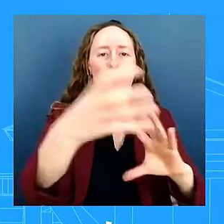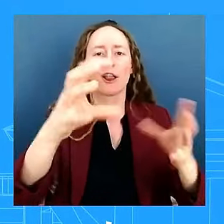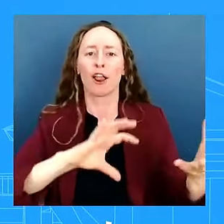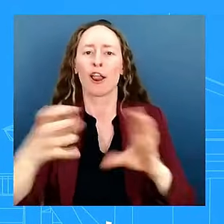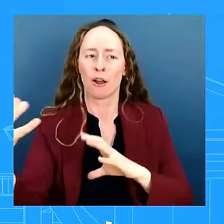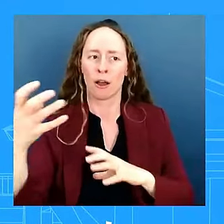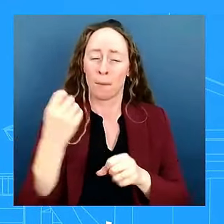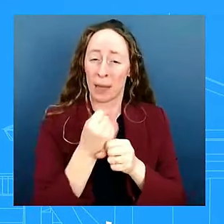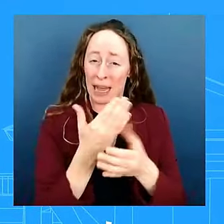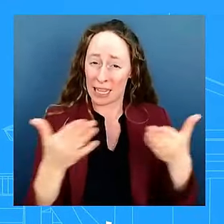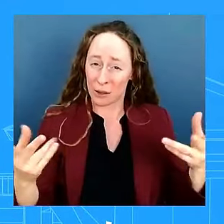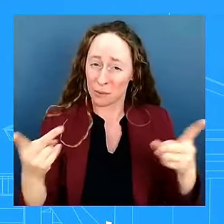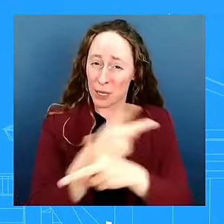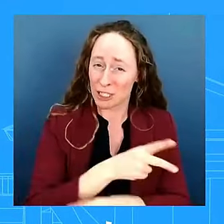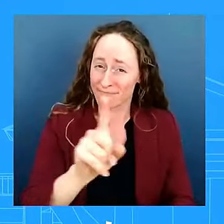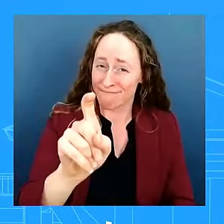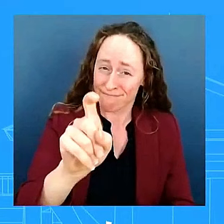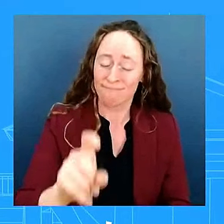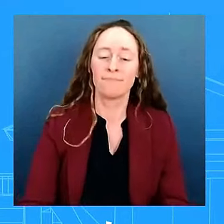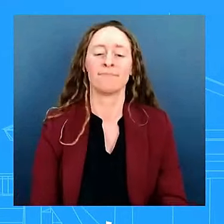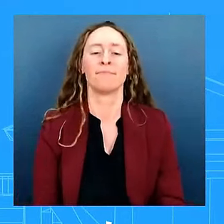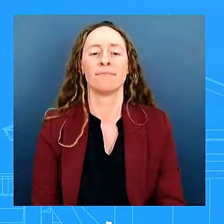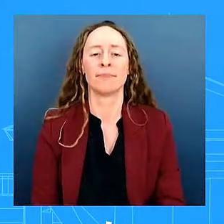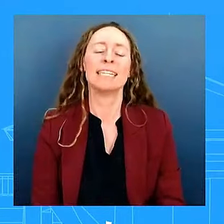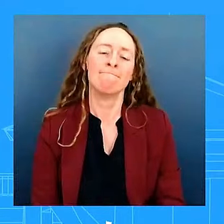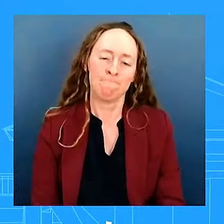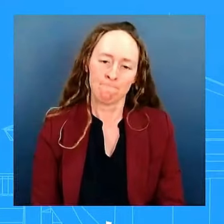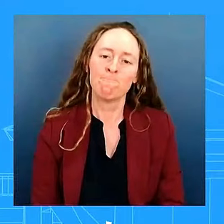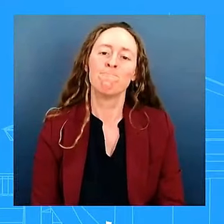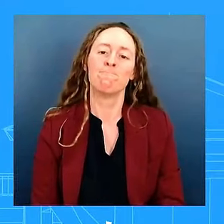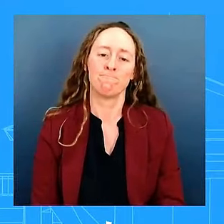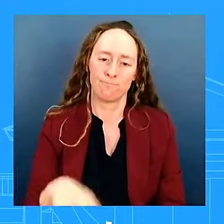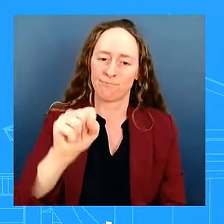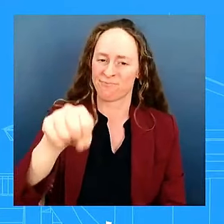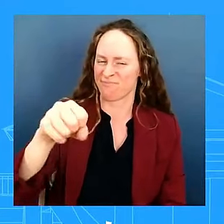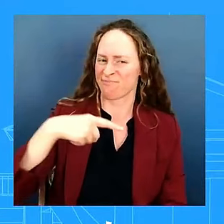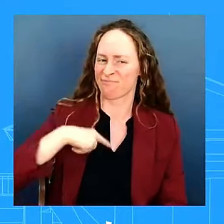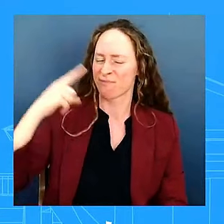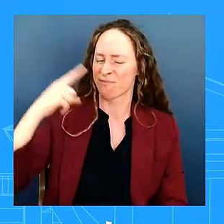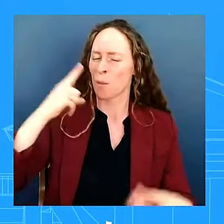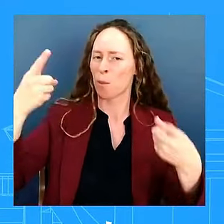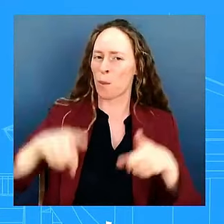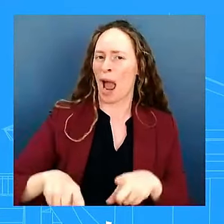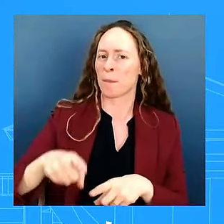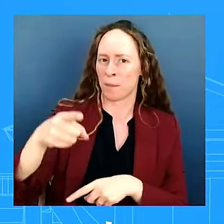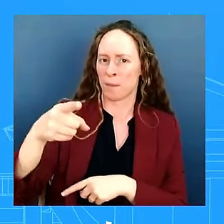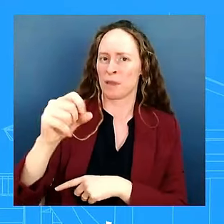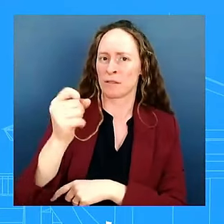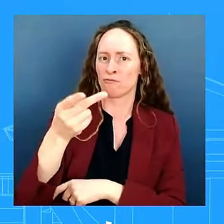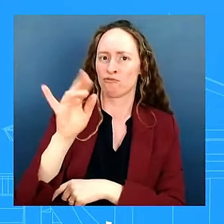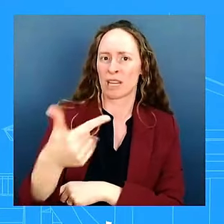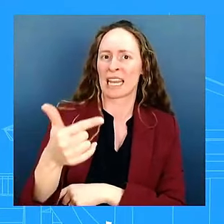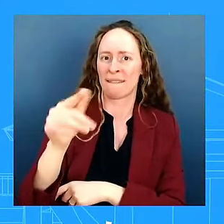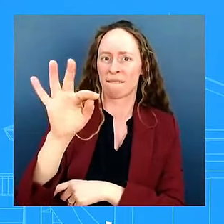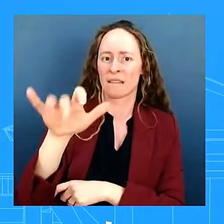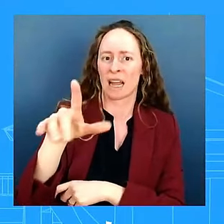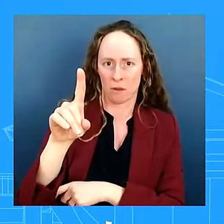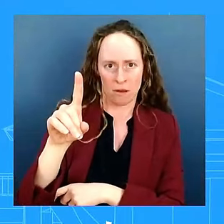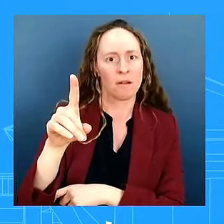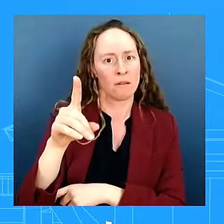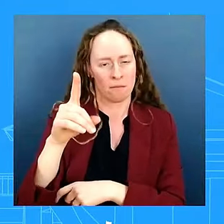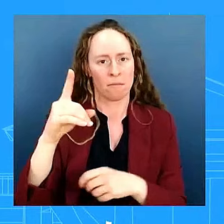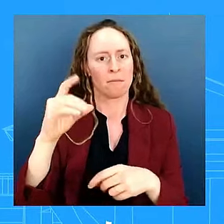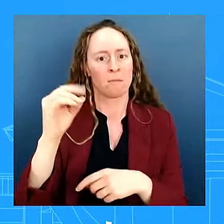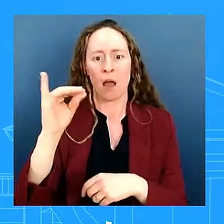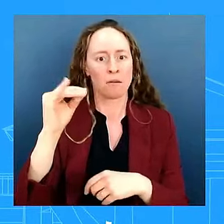ohio uh city hall local police obviously is investigating the situation and we encourage everyone to to follow the public safety